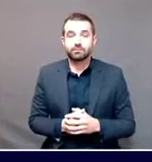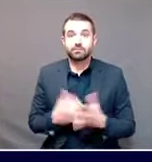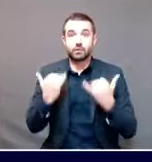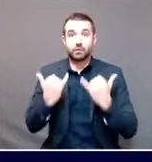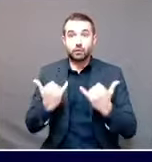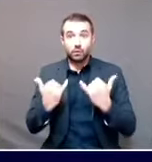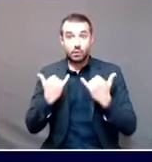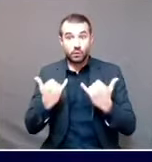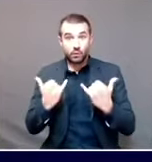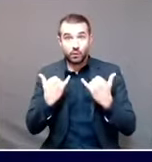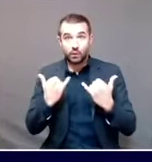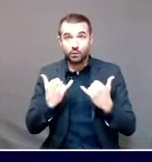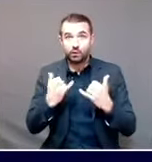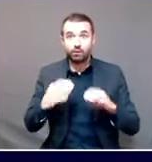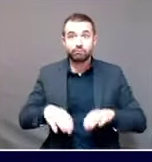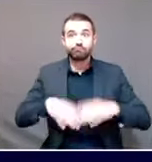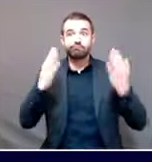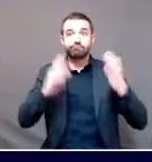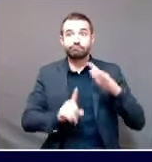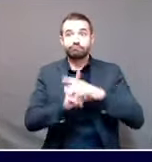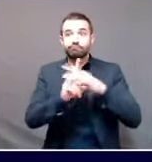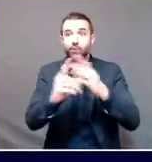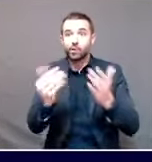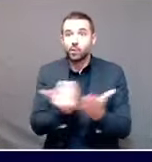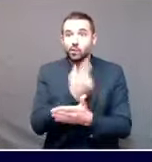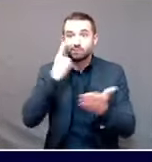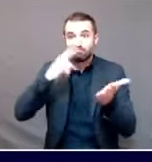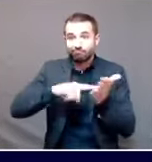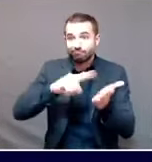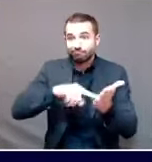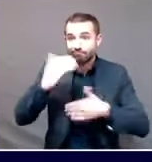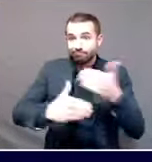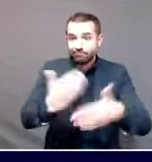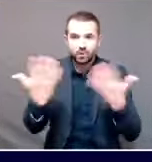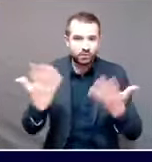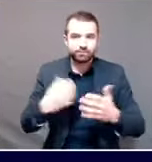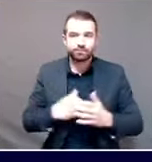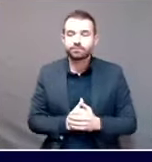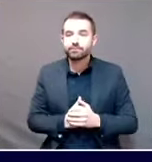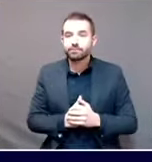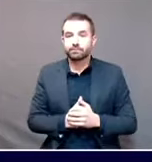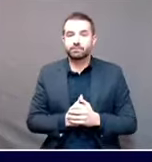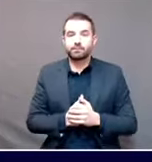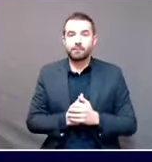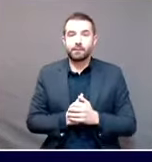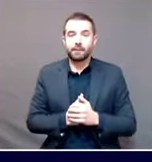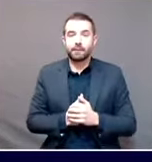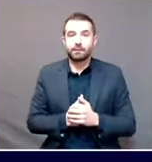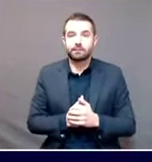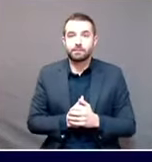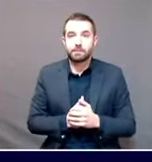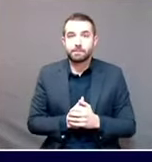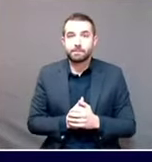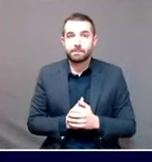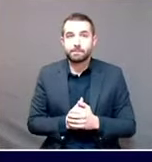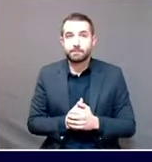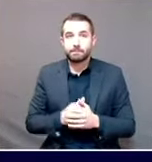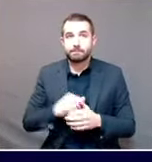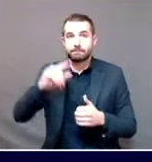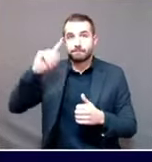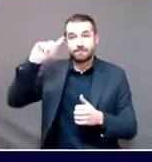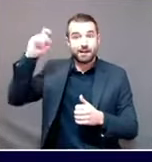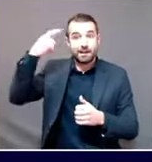Maine CDC has opened investigations into the following outbreaks. At the Capital Area